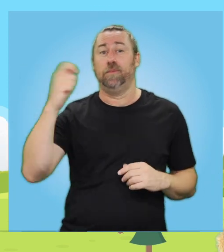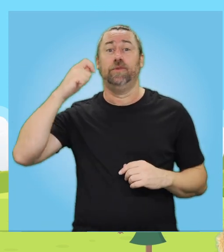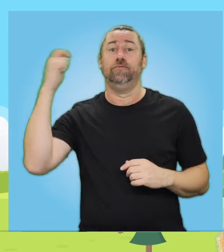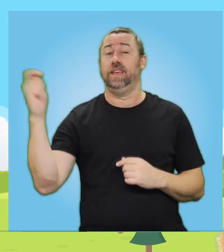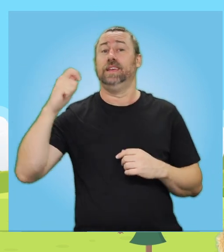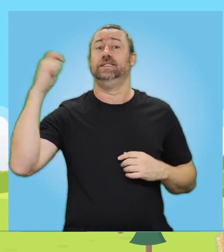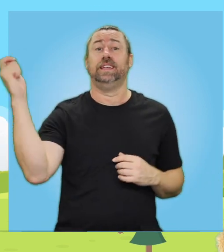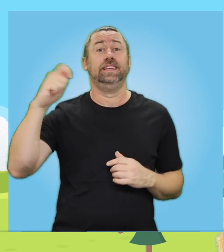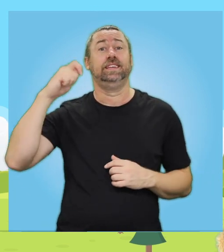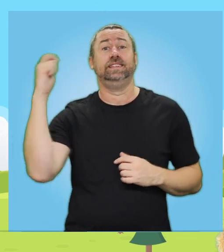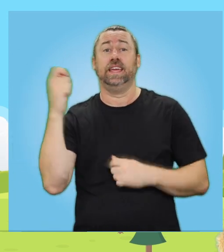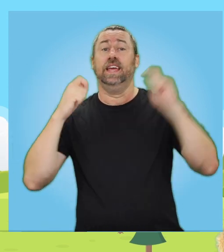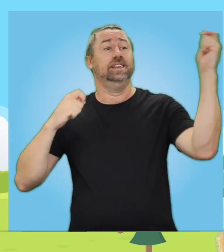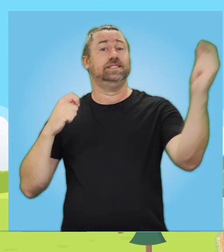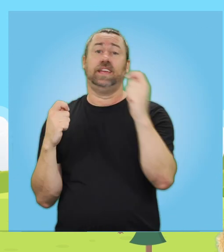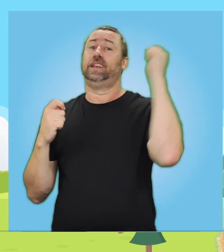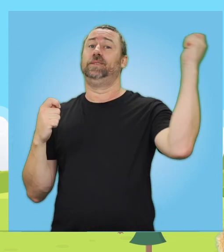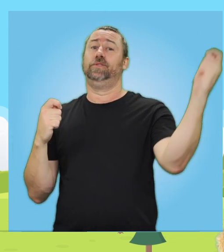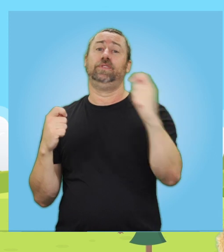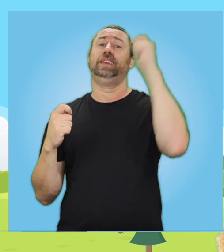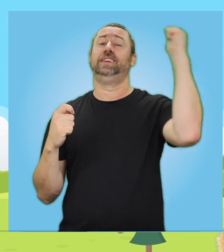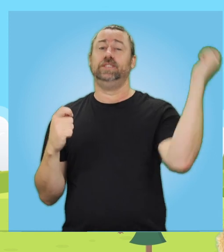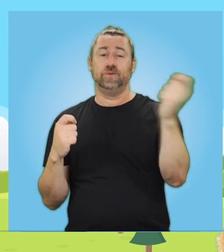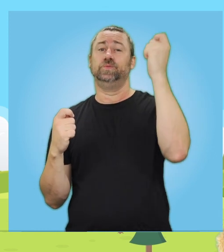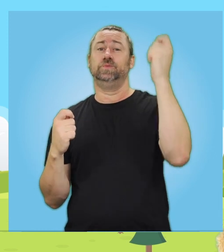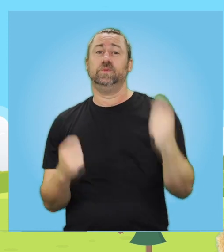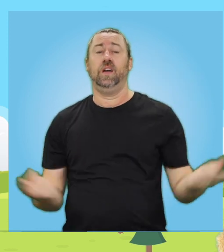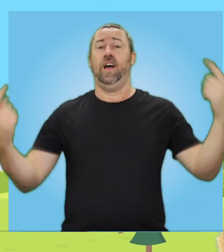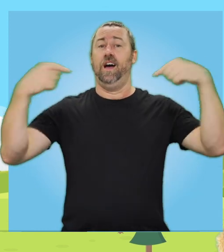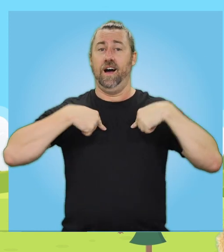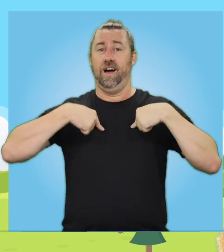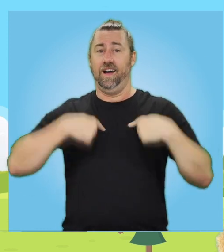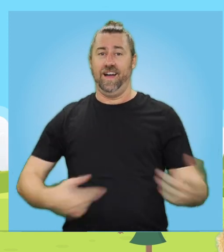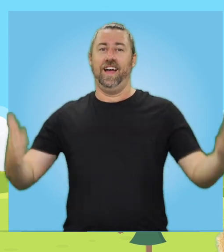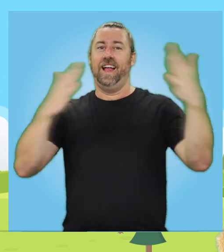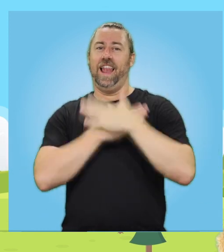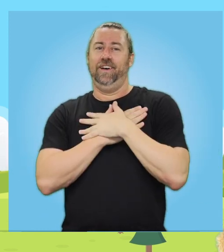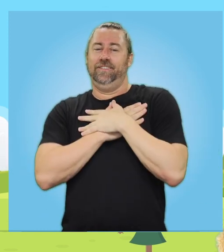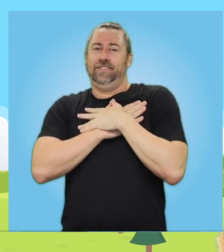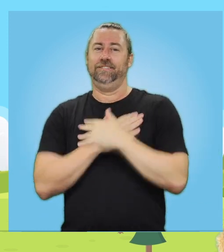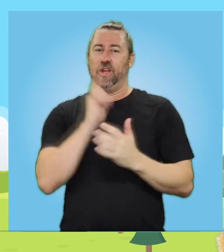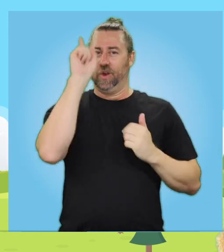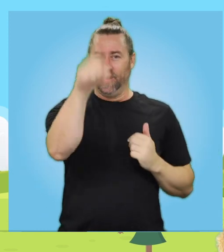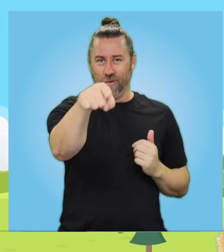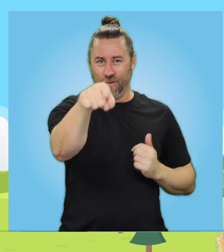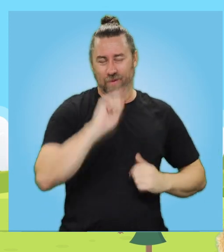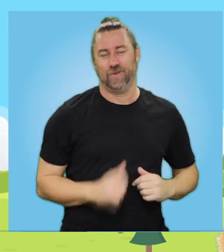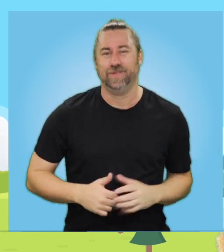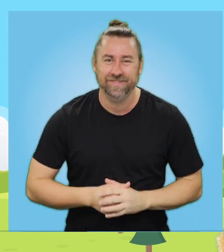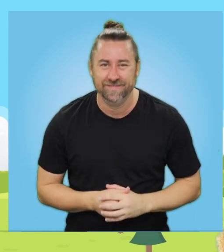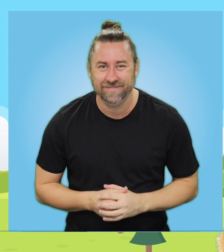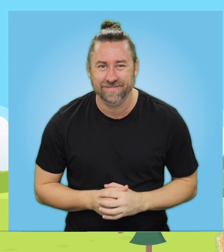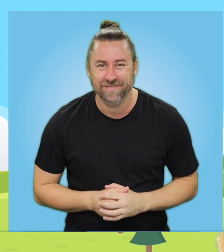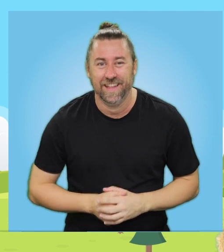Skinnamarinky Dinky Dink, Skinnamarinky Doo, I Love You.